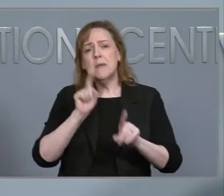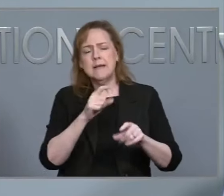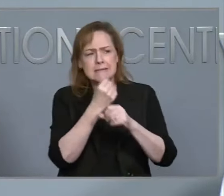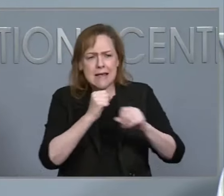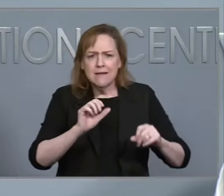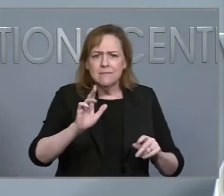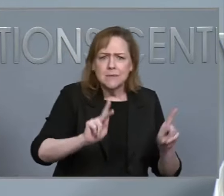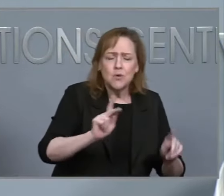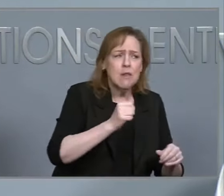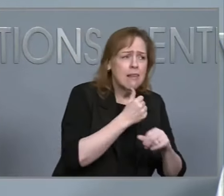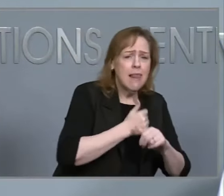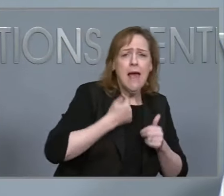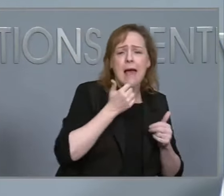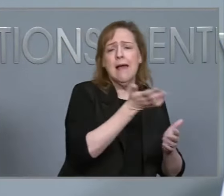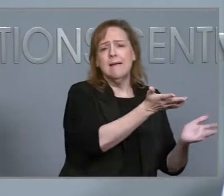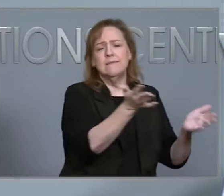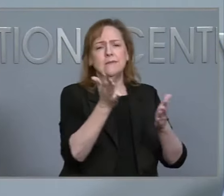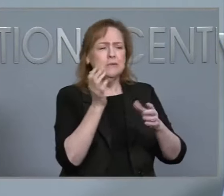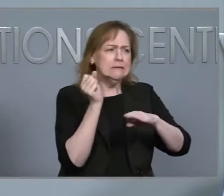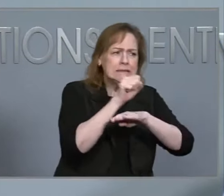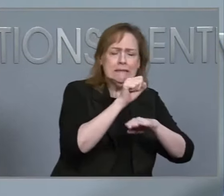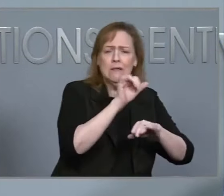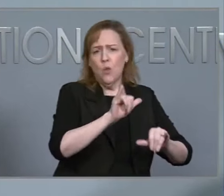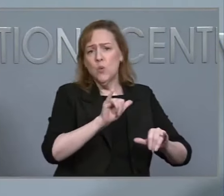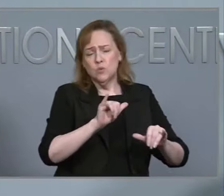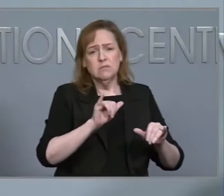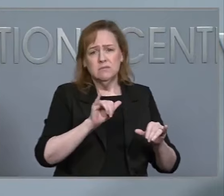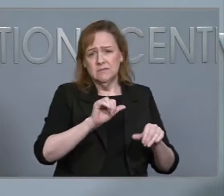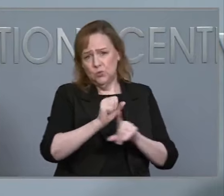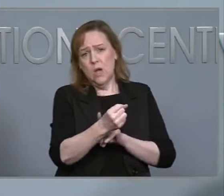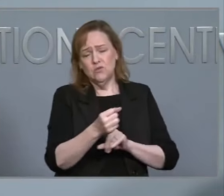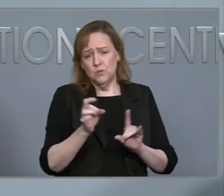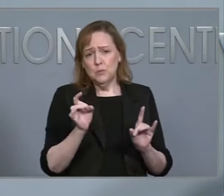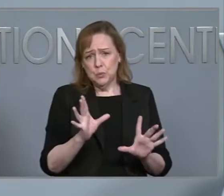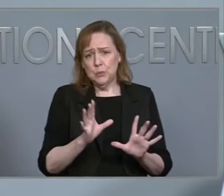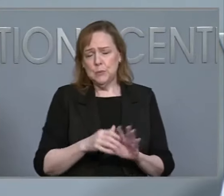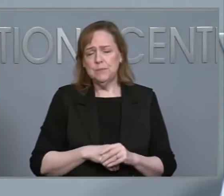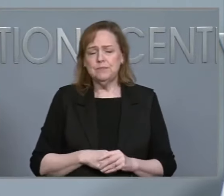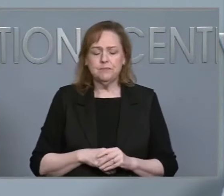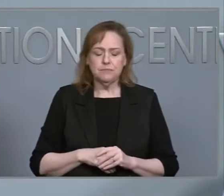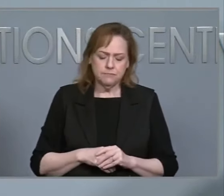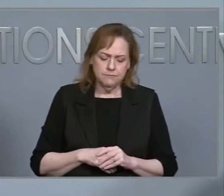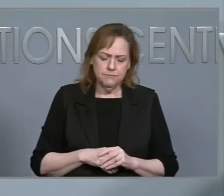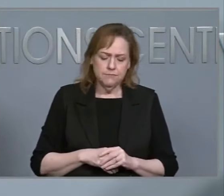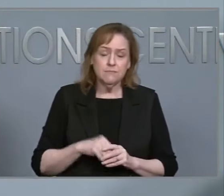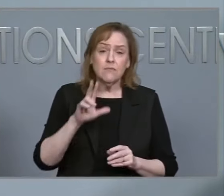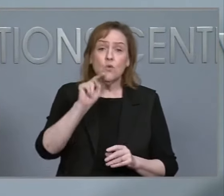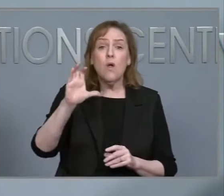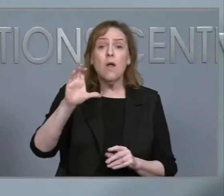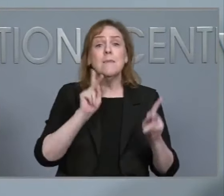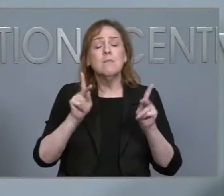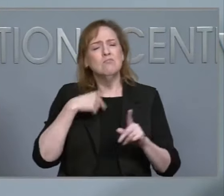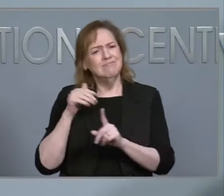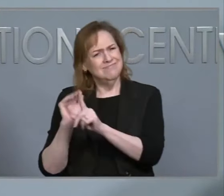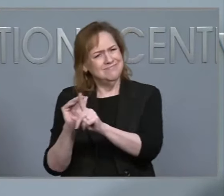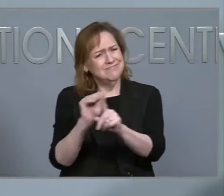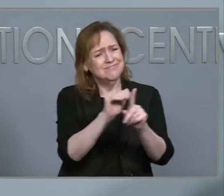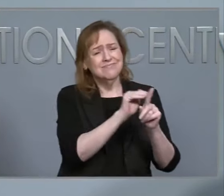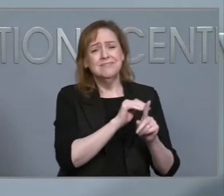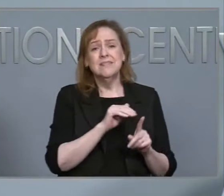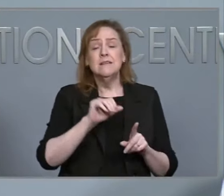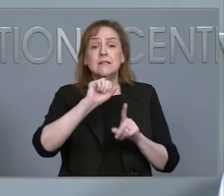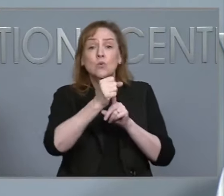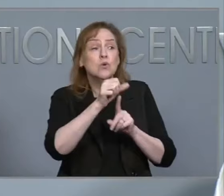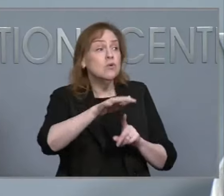overcome overwhelming situations. I want to remind all North Carolinians that conditions on the ground